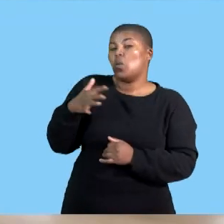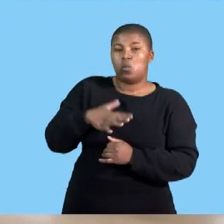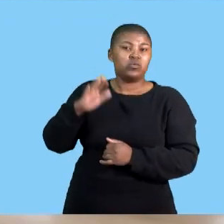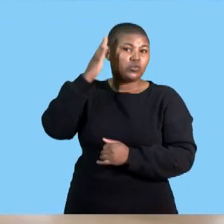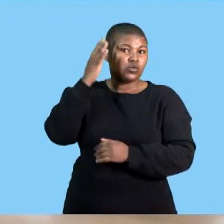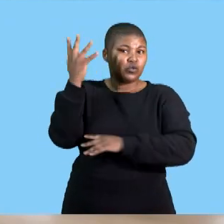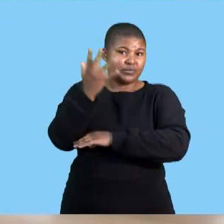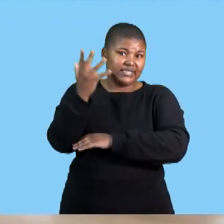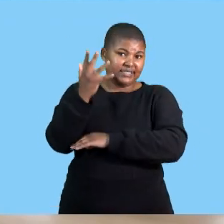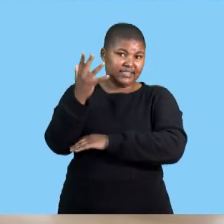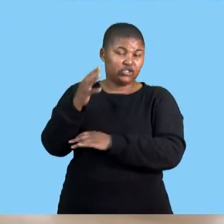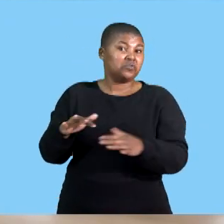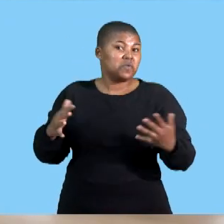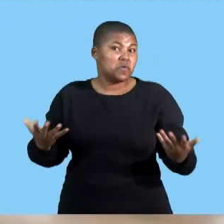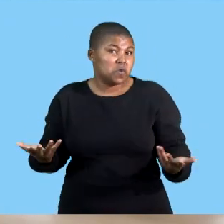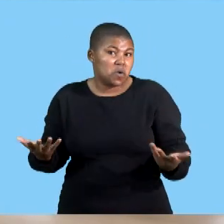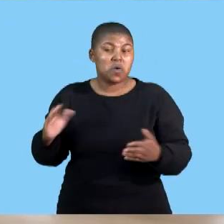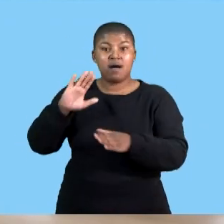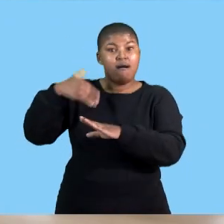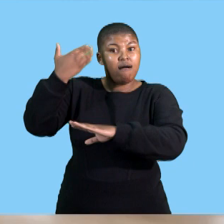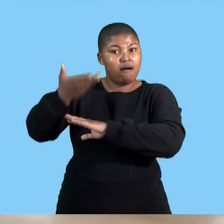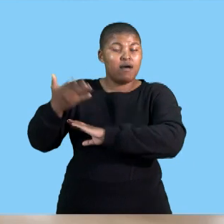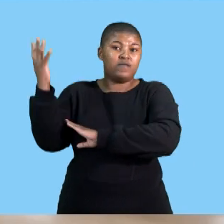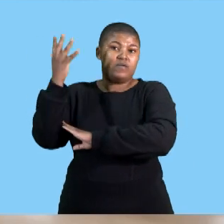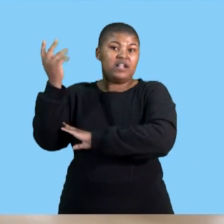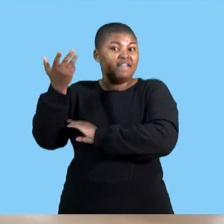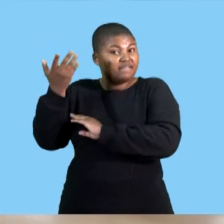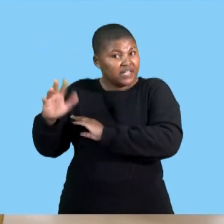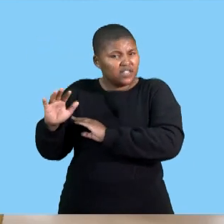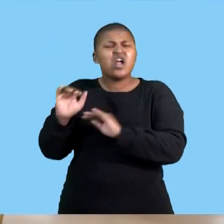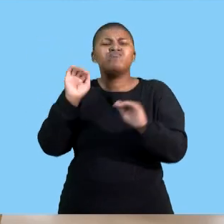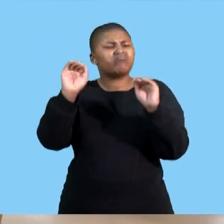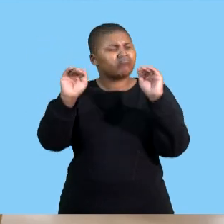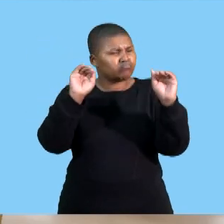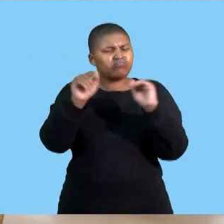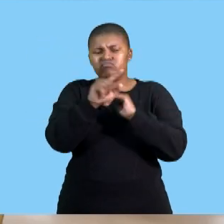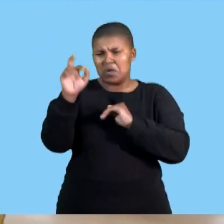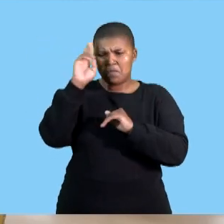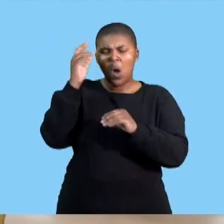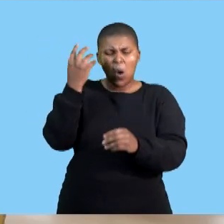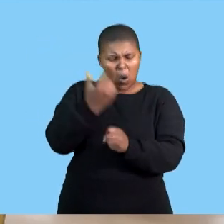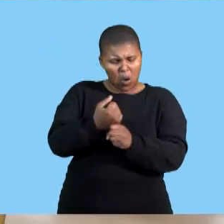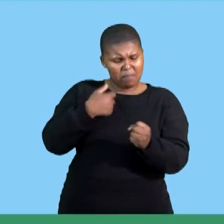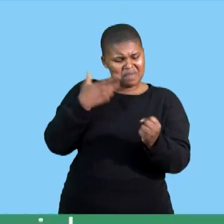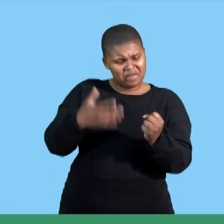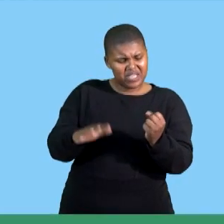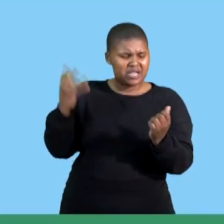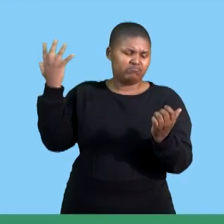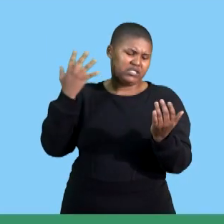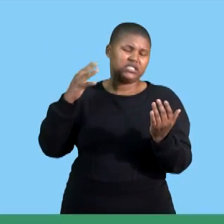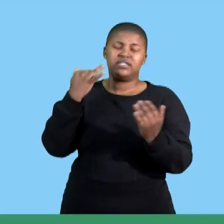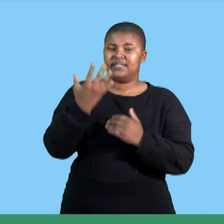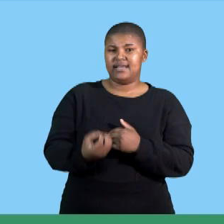obviously it's all about reminding the audience when they're at home what was the presentation about then we have